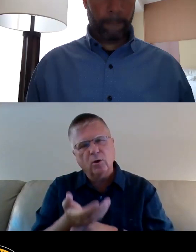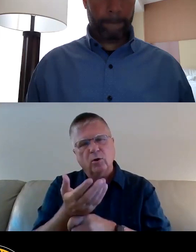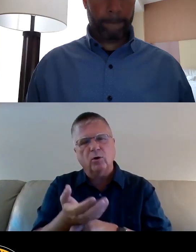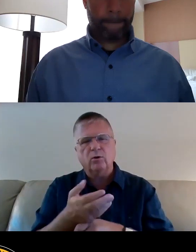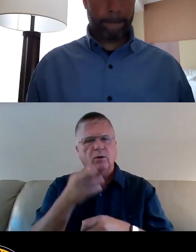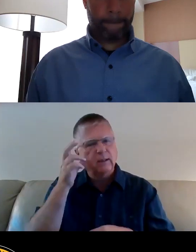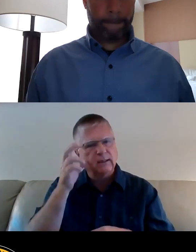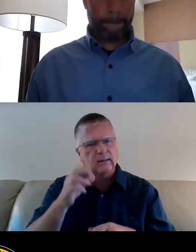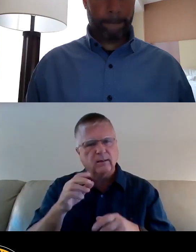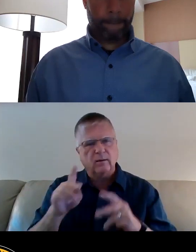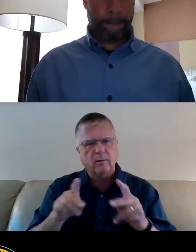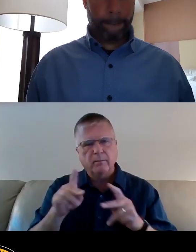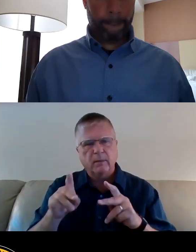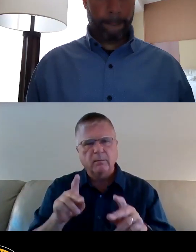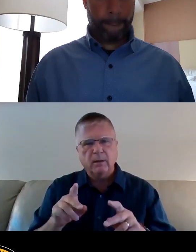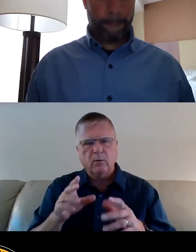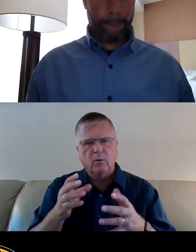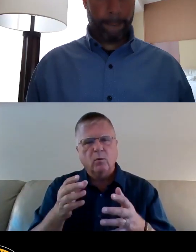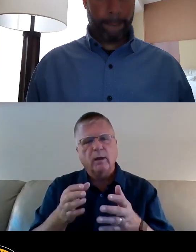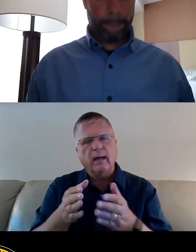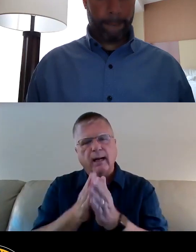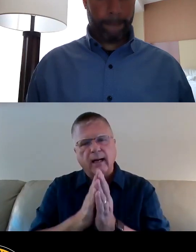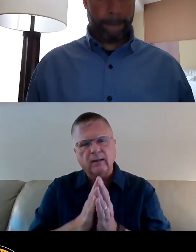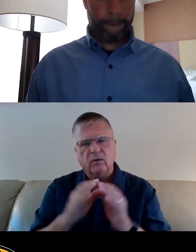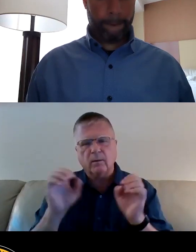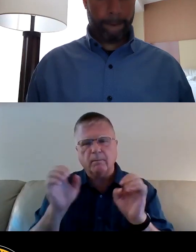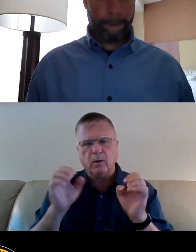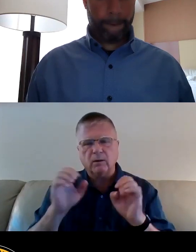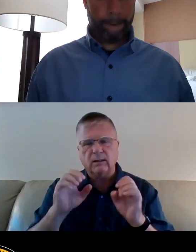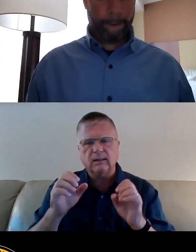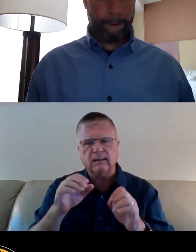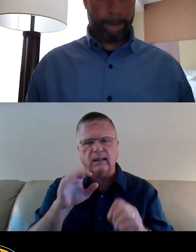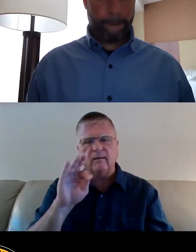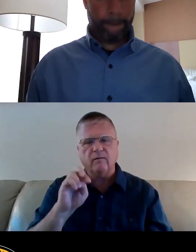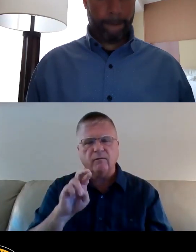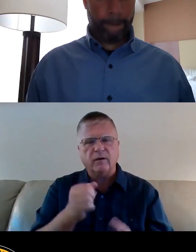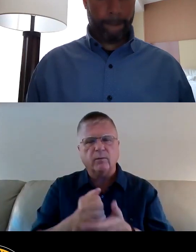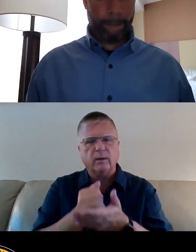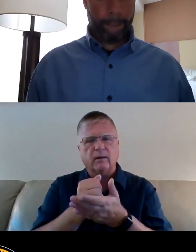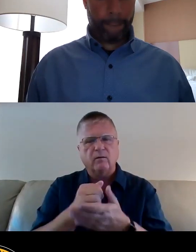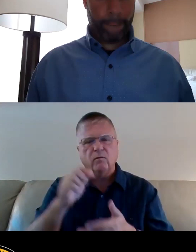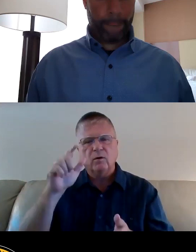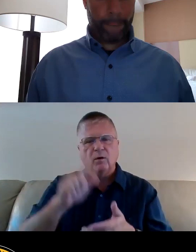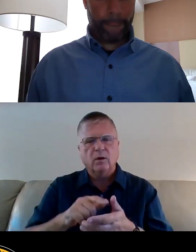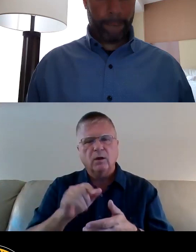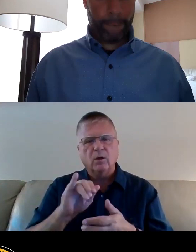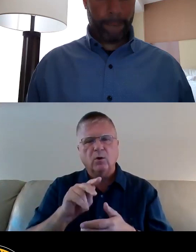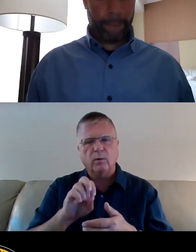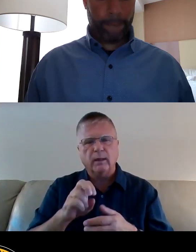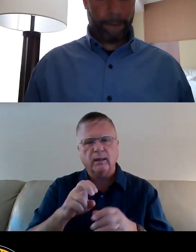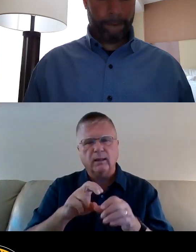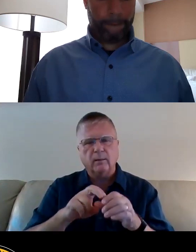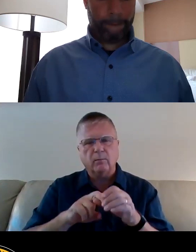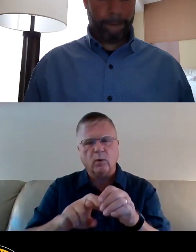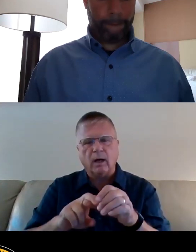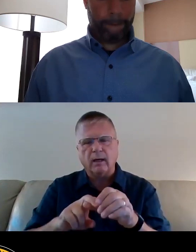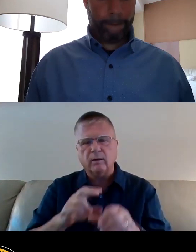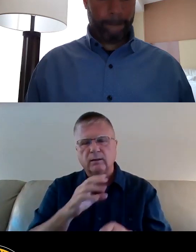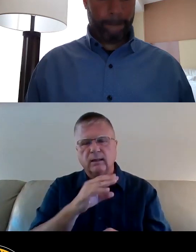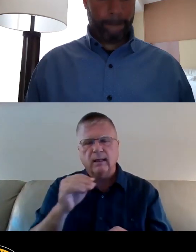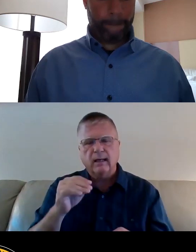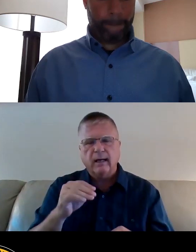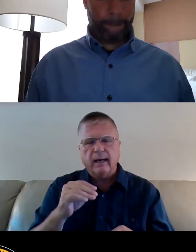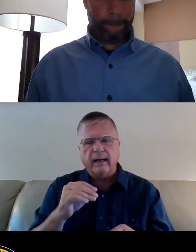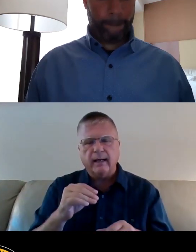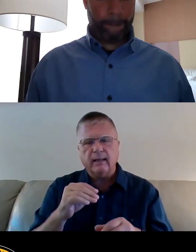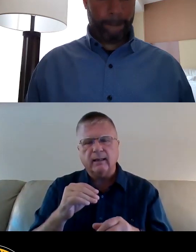things like emergency fare relief for low-income transit riders and help for tenants that doesn't exist in Mayor Peduto's current plan.